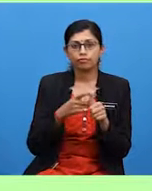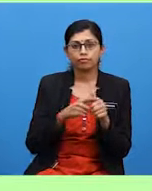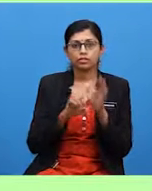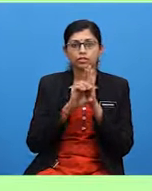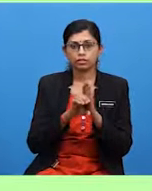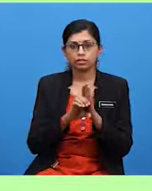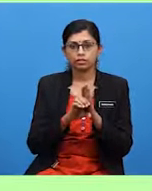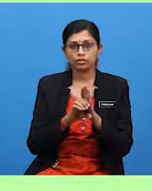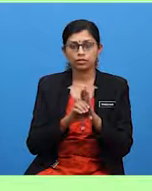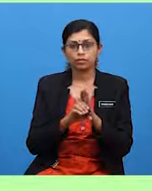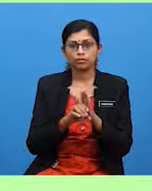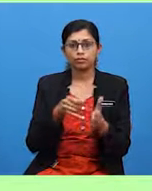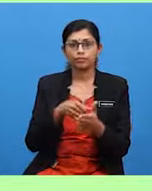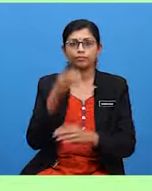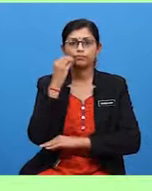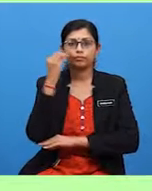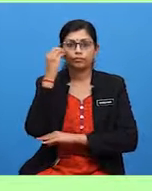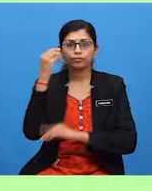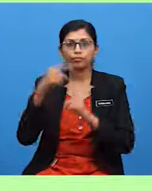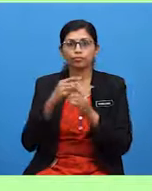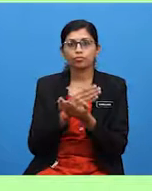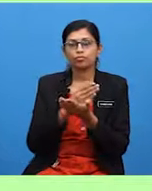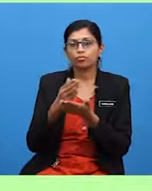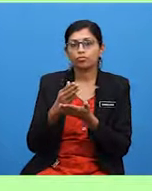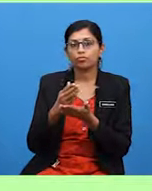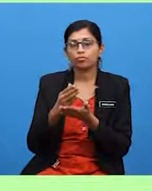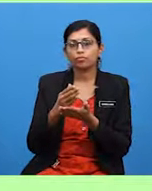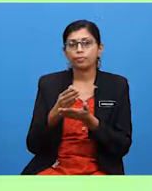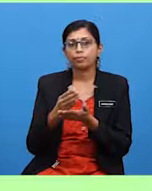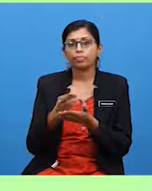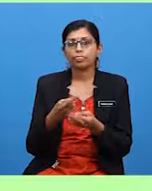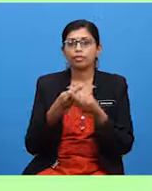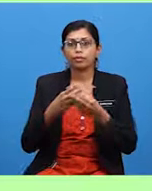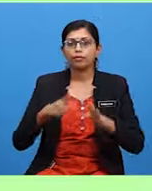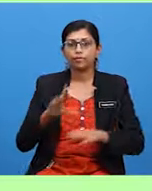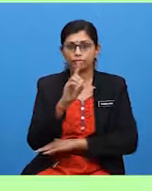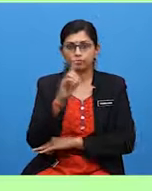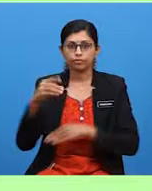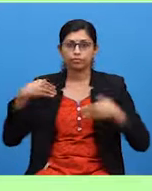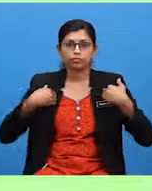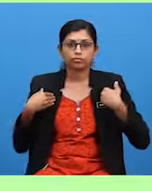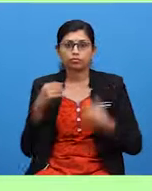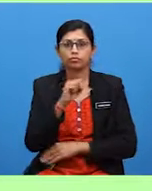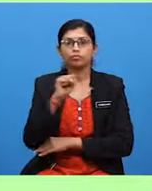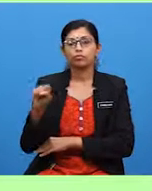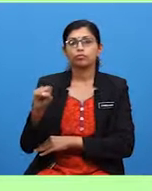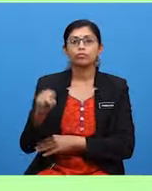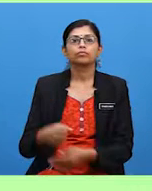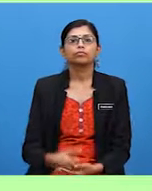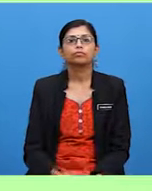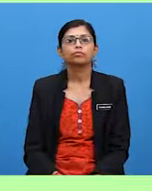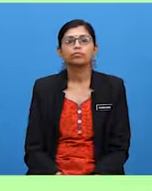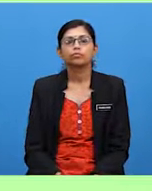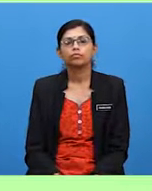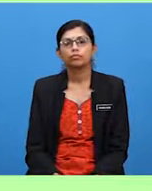rescued animals. I need some information about volunteering. In negative